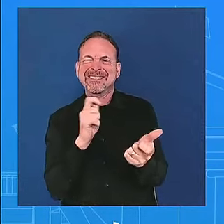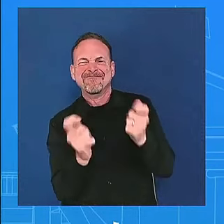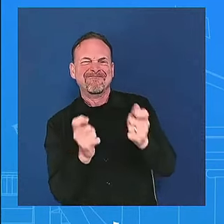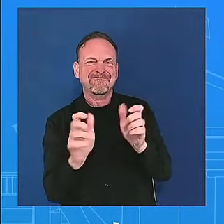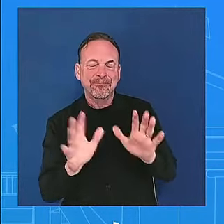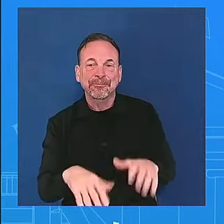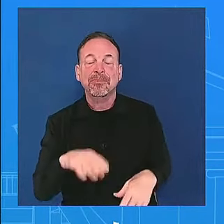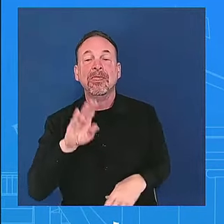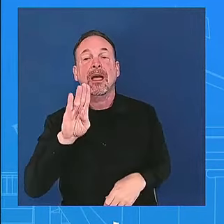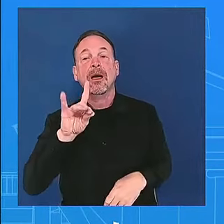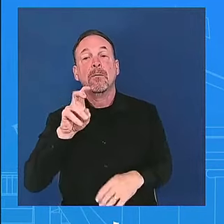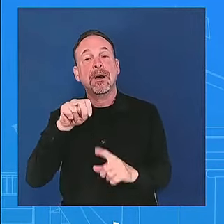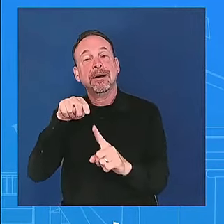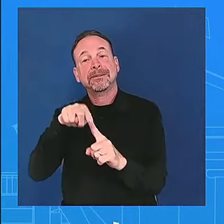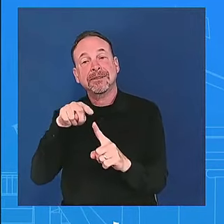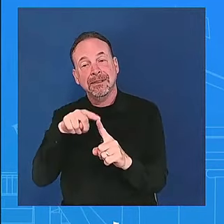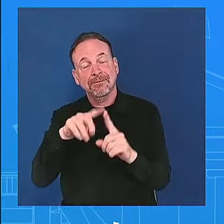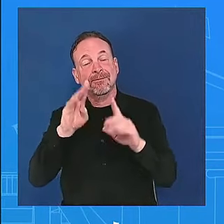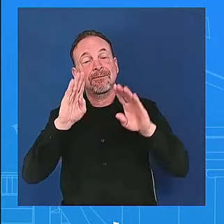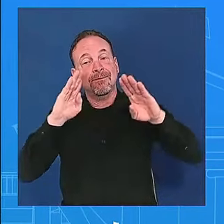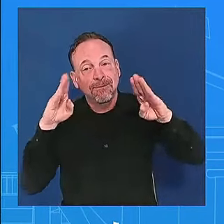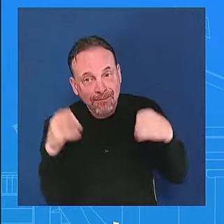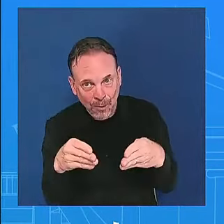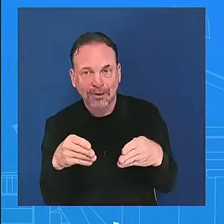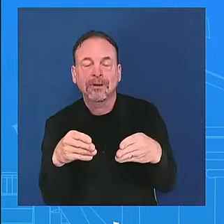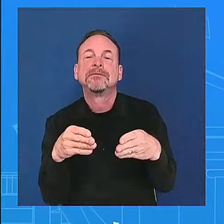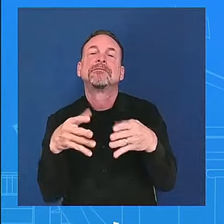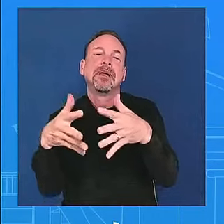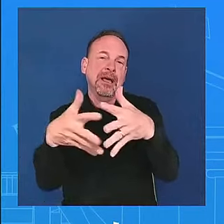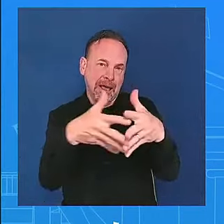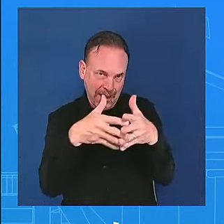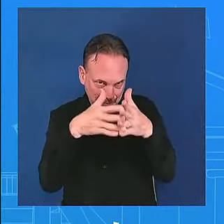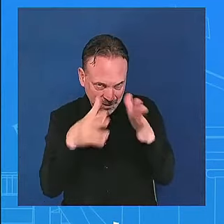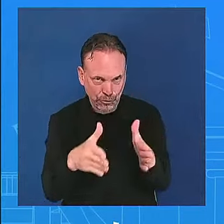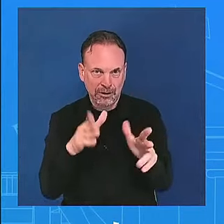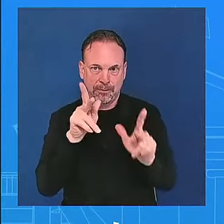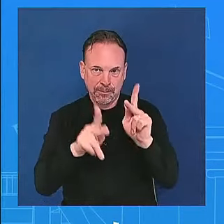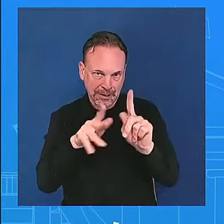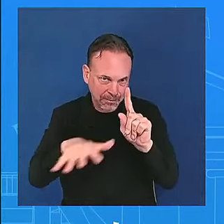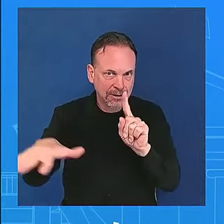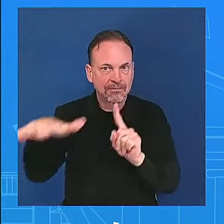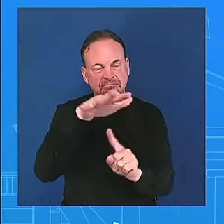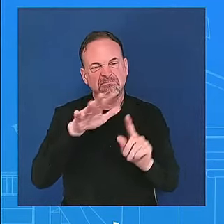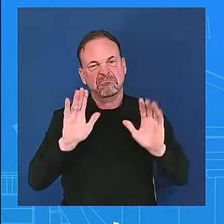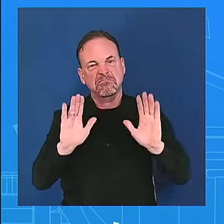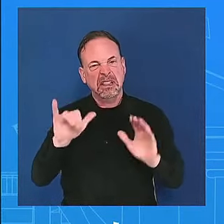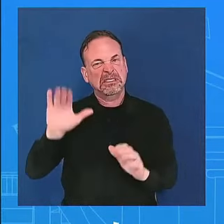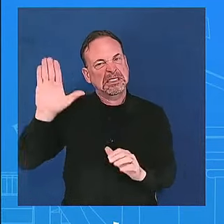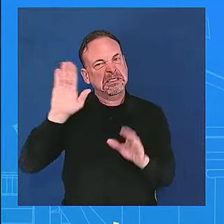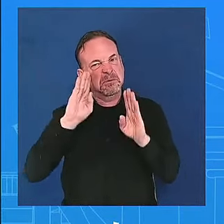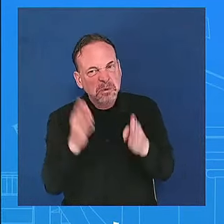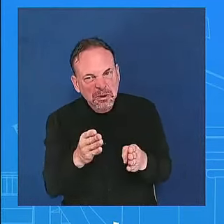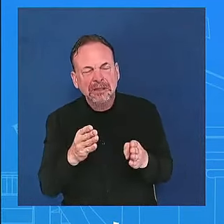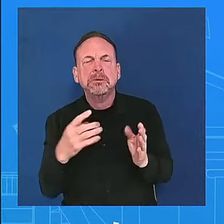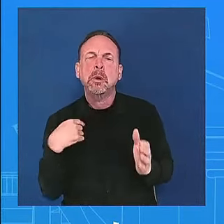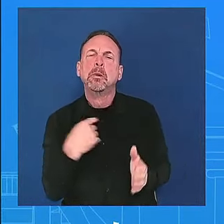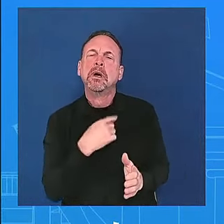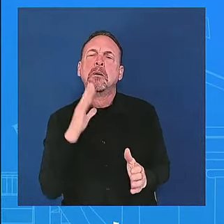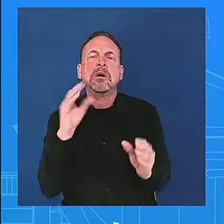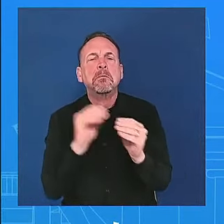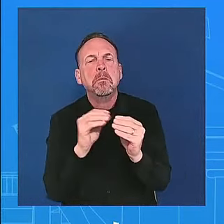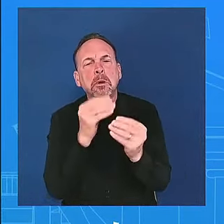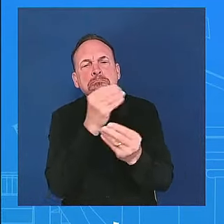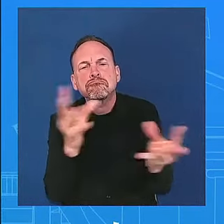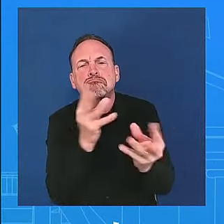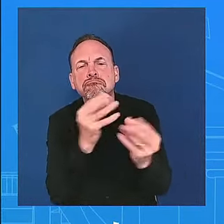first and so we'll have certainly more to share obviously the president enjoys being out there talking directly to the american people